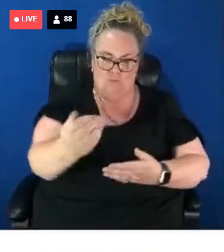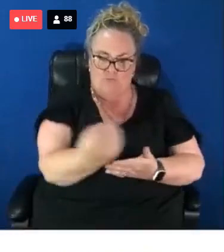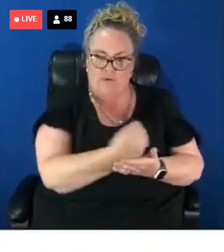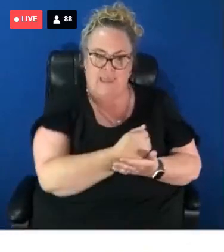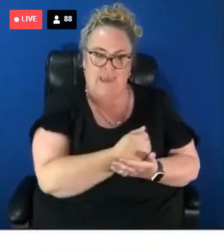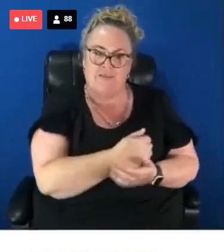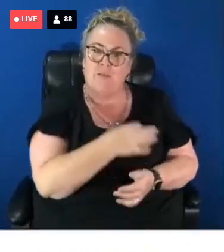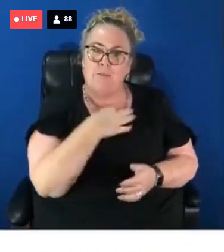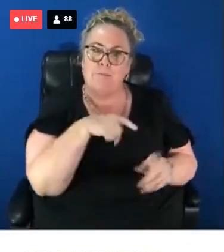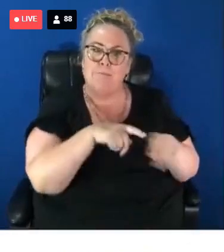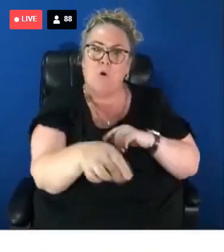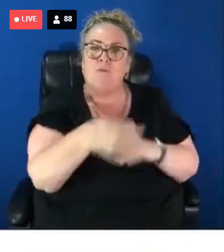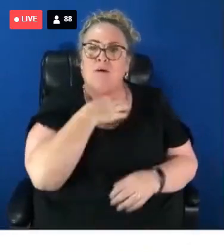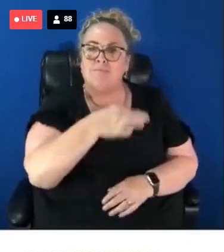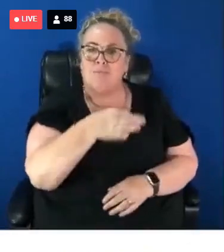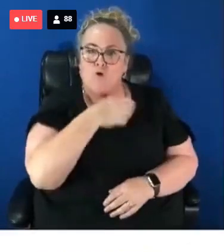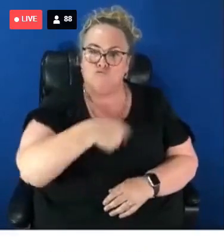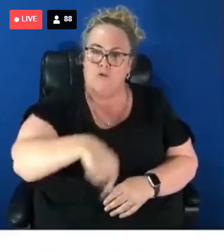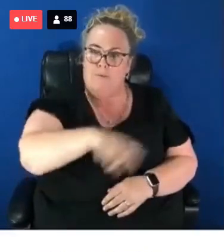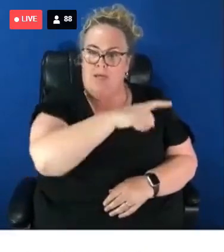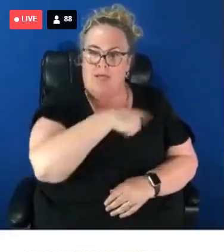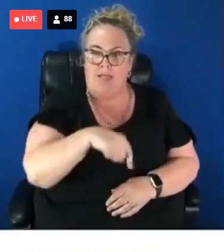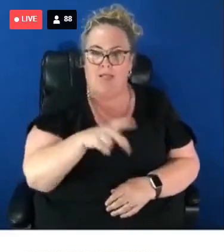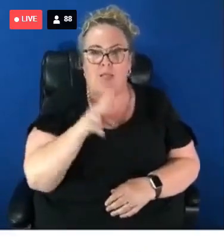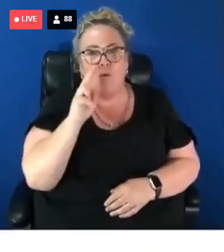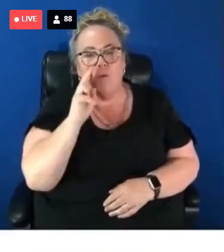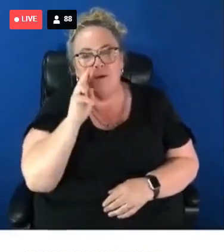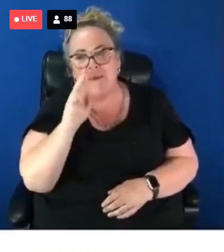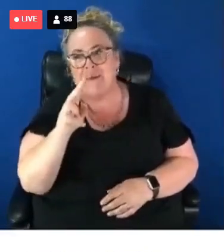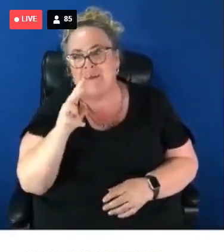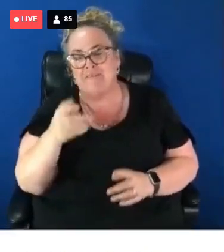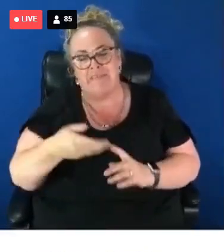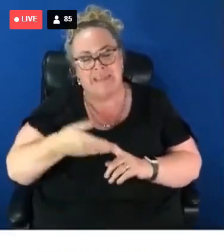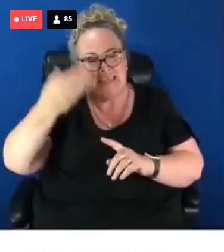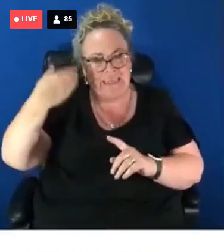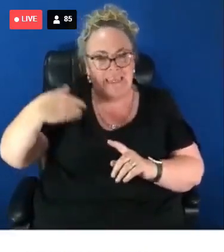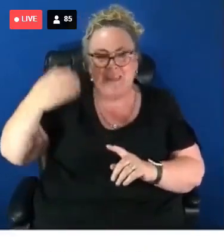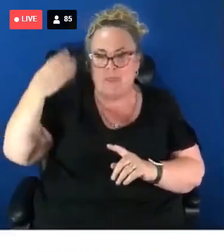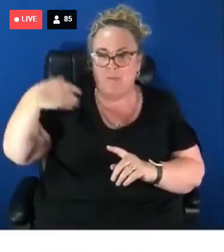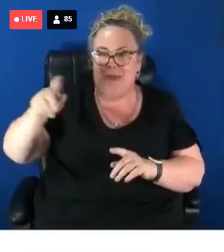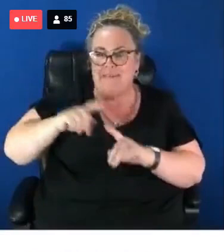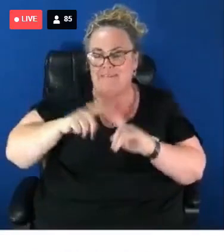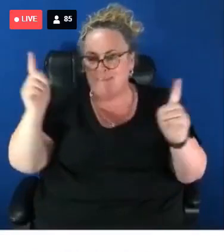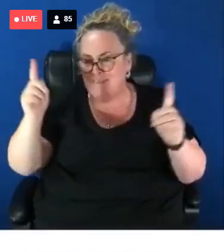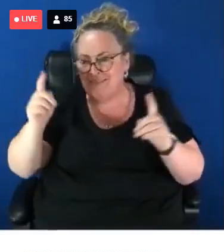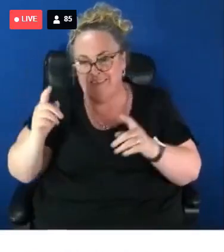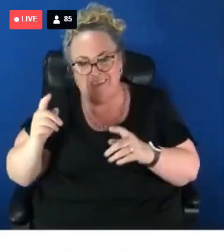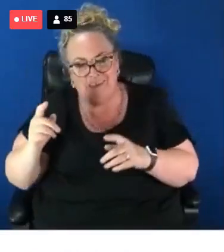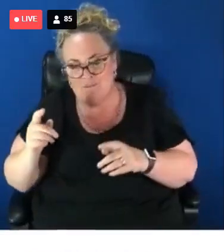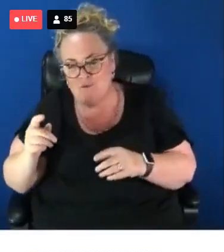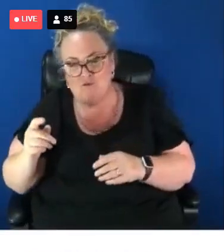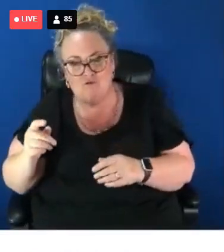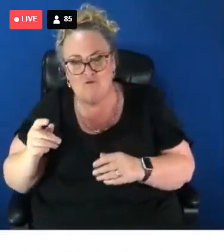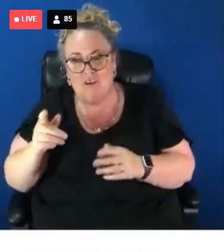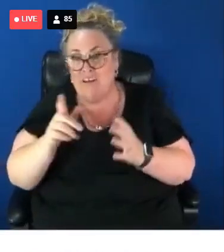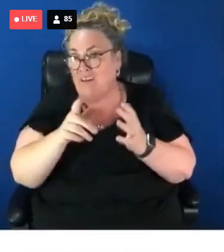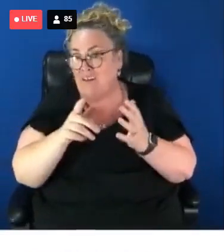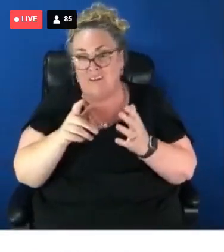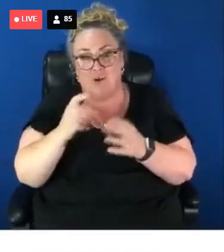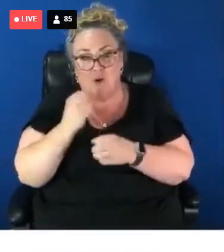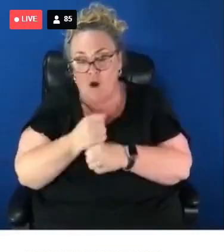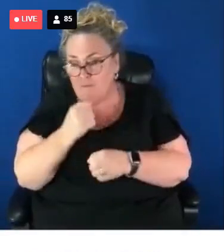society. We have seen decades now under different administrations, including under previous labour administrations,